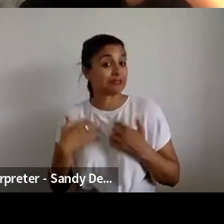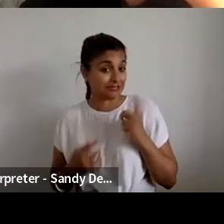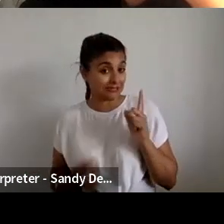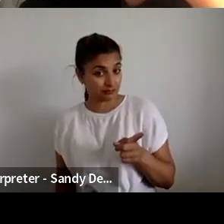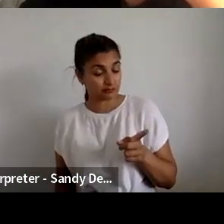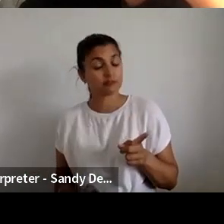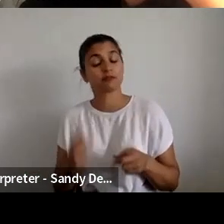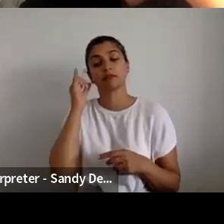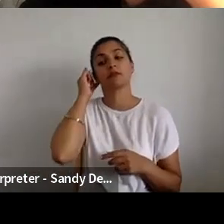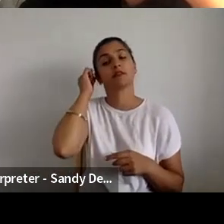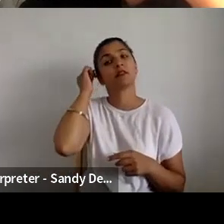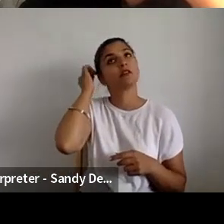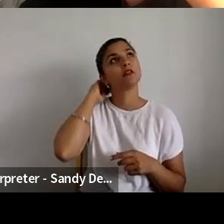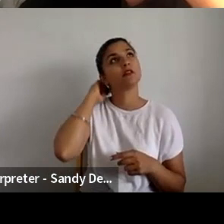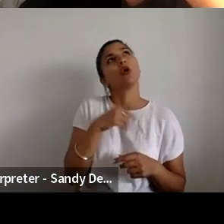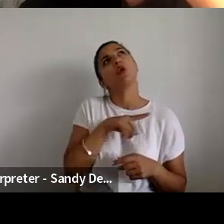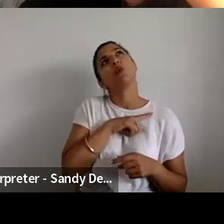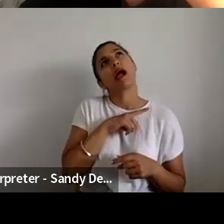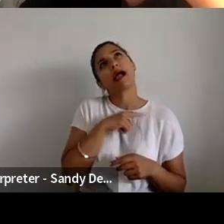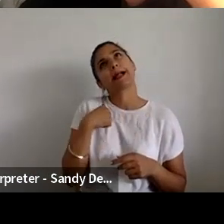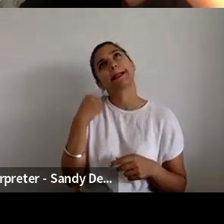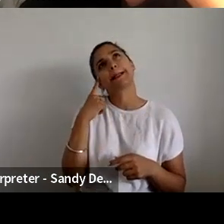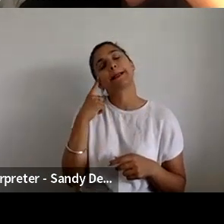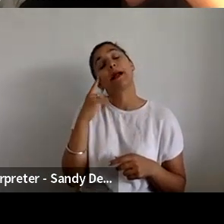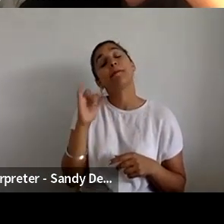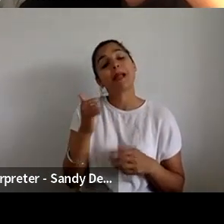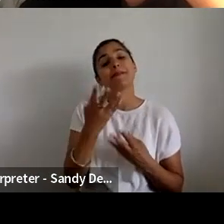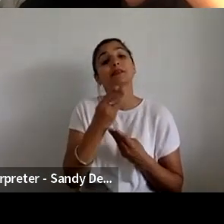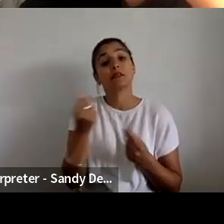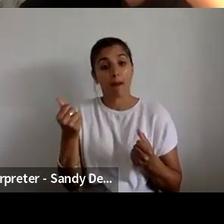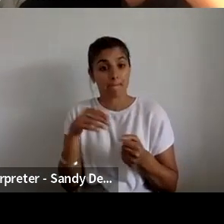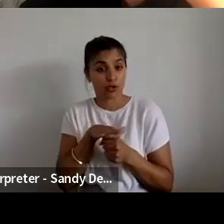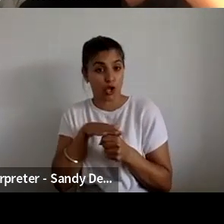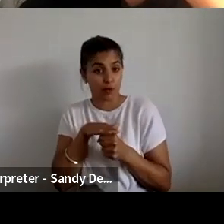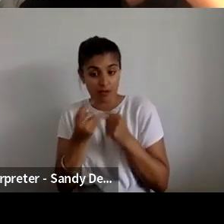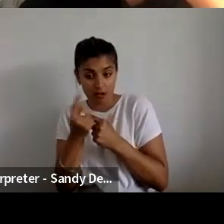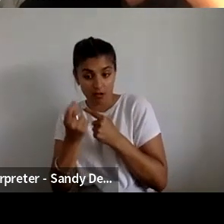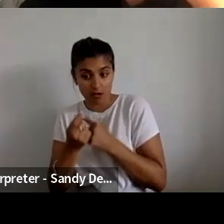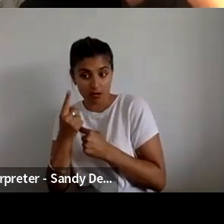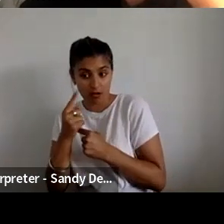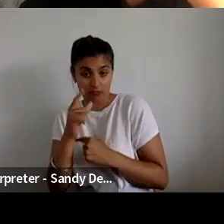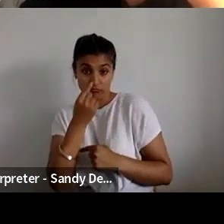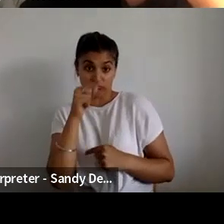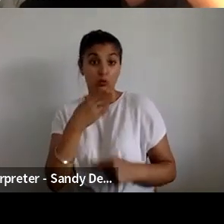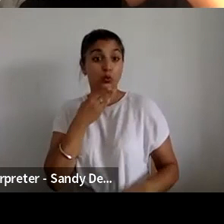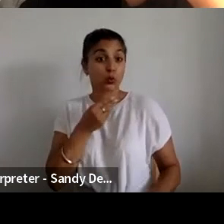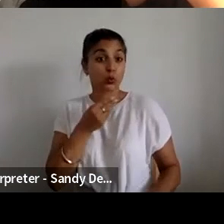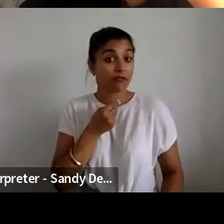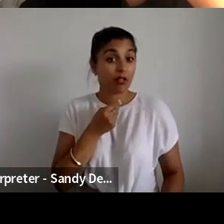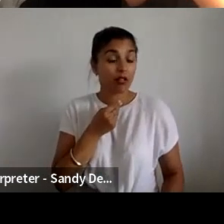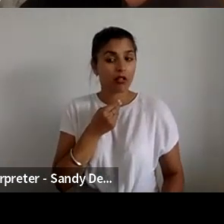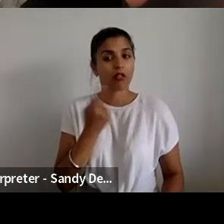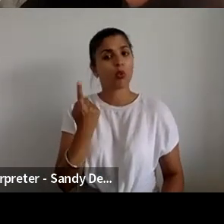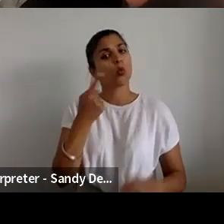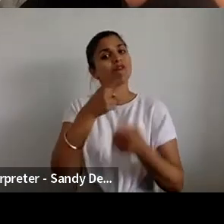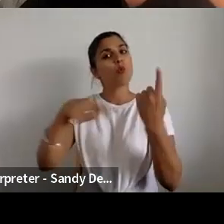of a tool that I think in certain circumstances, as we've highlighted, could be quite a useful aid for bigger funders.